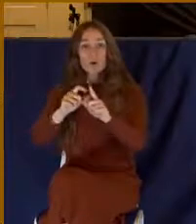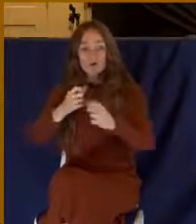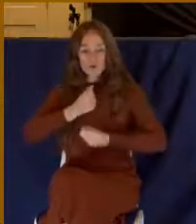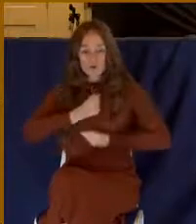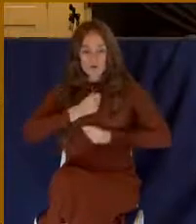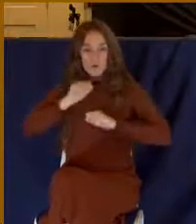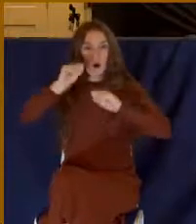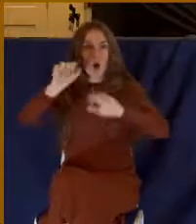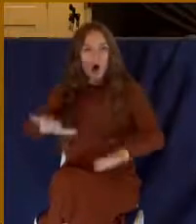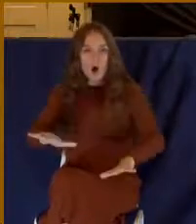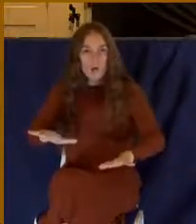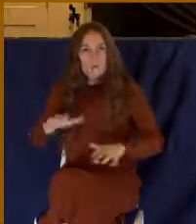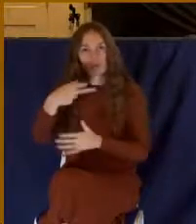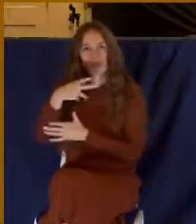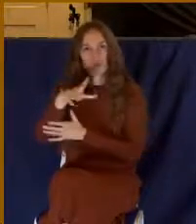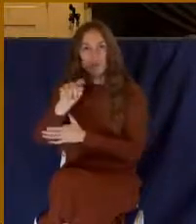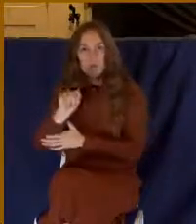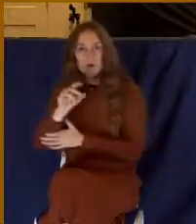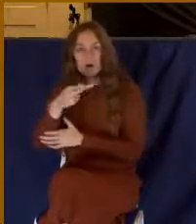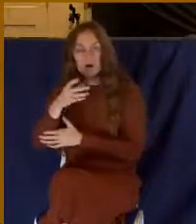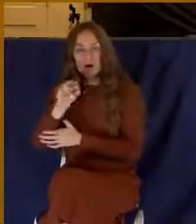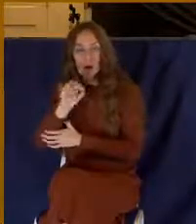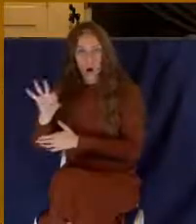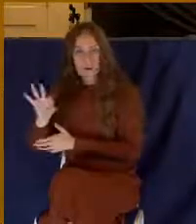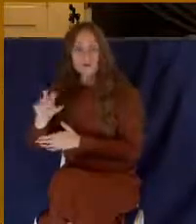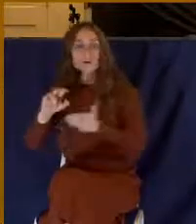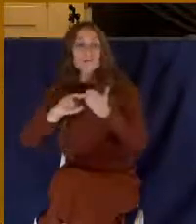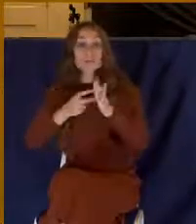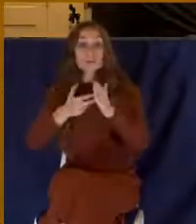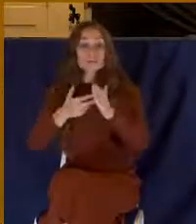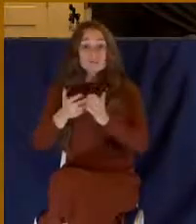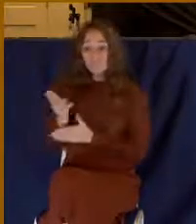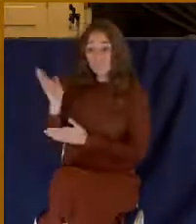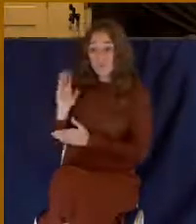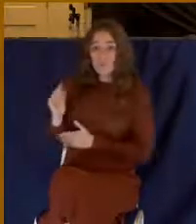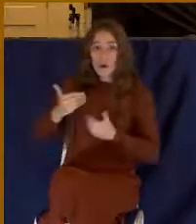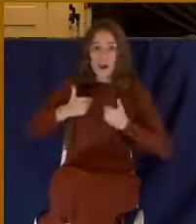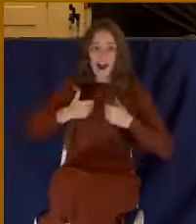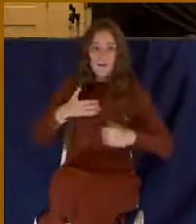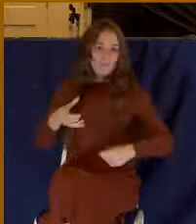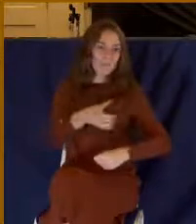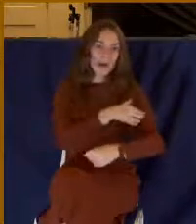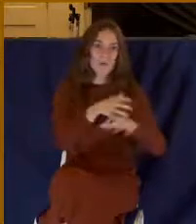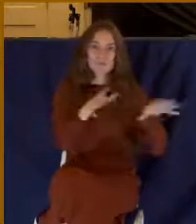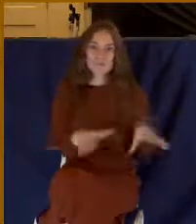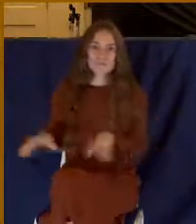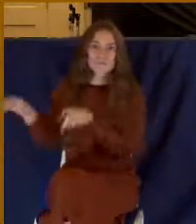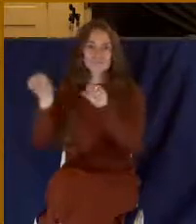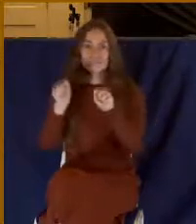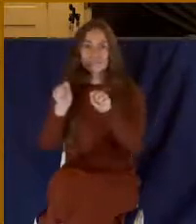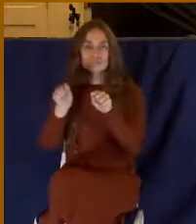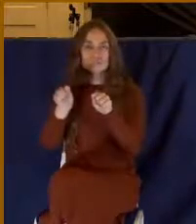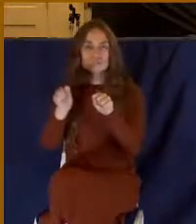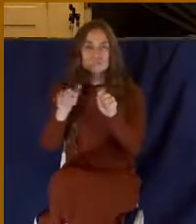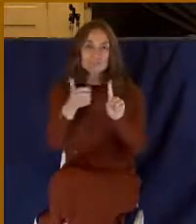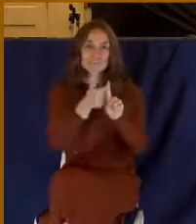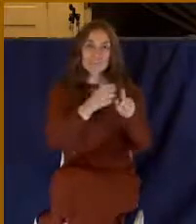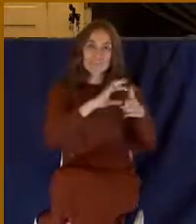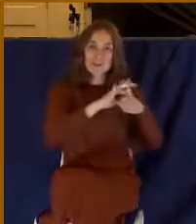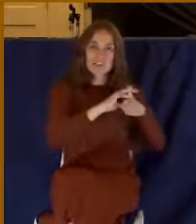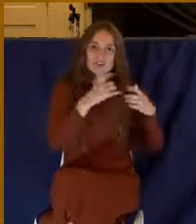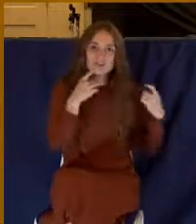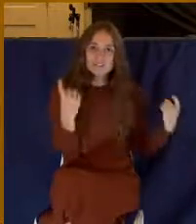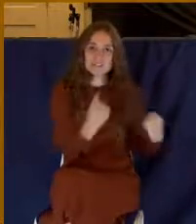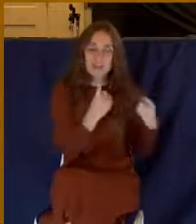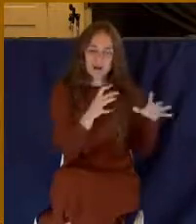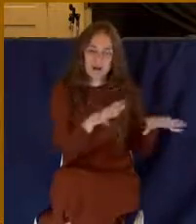breaking away of the power that was previously over you. And what was that power, the body of the sins of the flesh? That's referring to the sin nature.